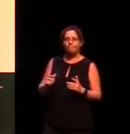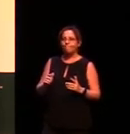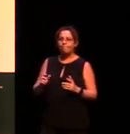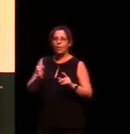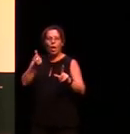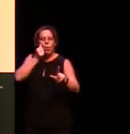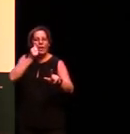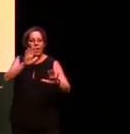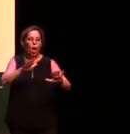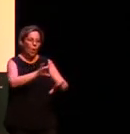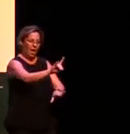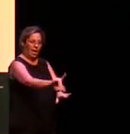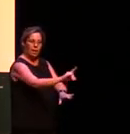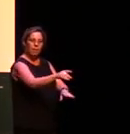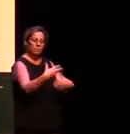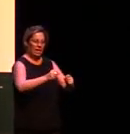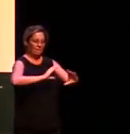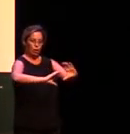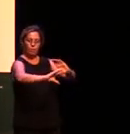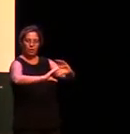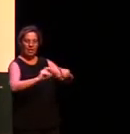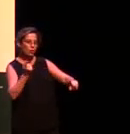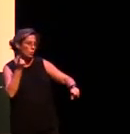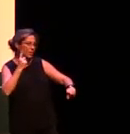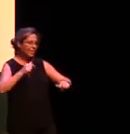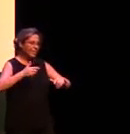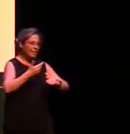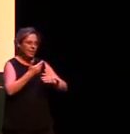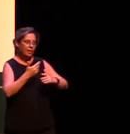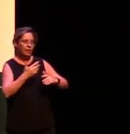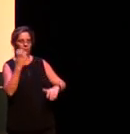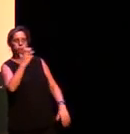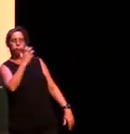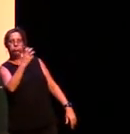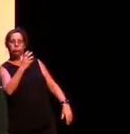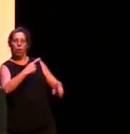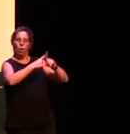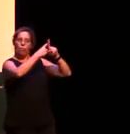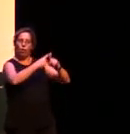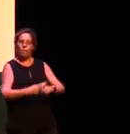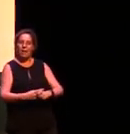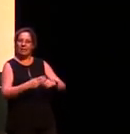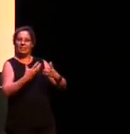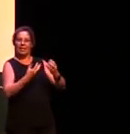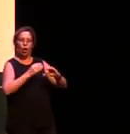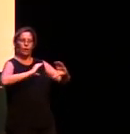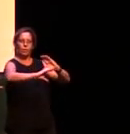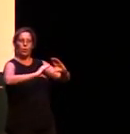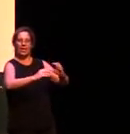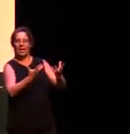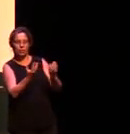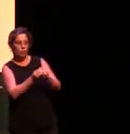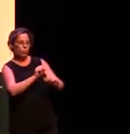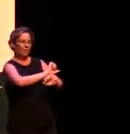species have communication systems and we hear stories about the complexity that we can find in the communication